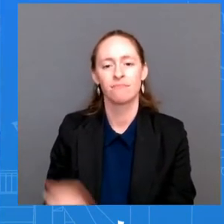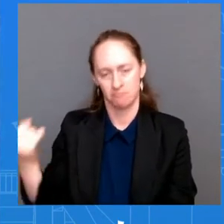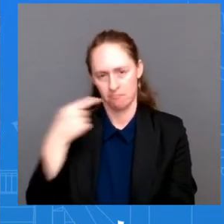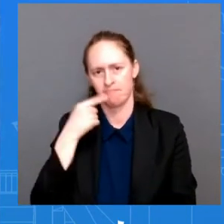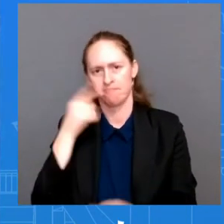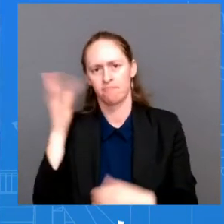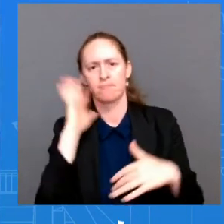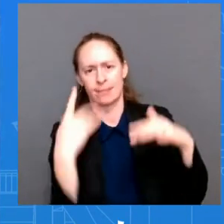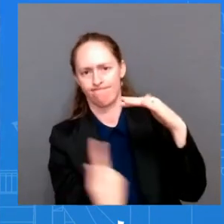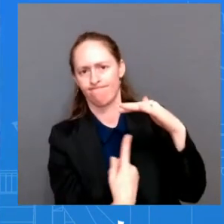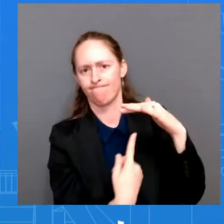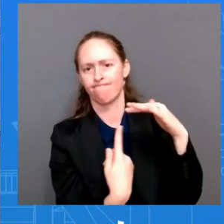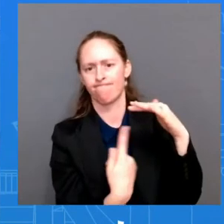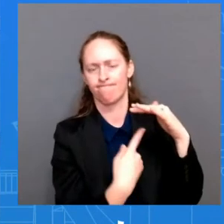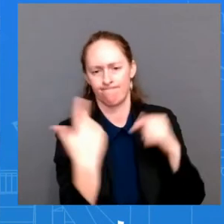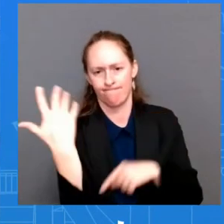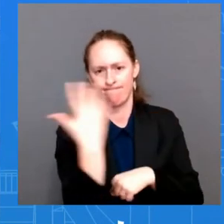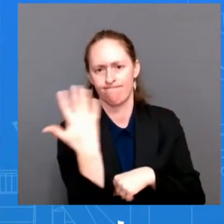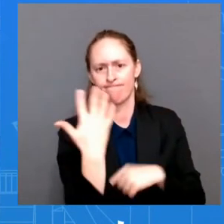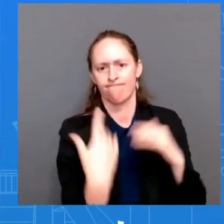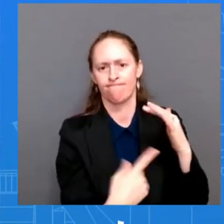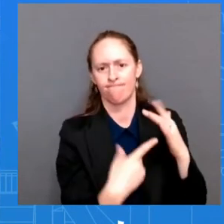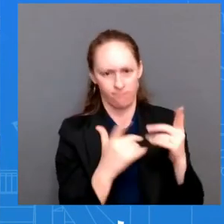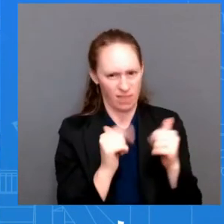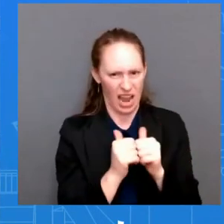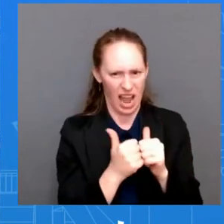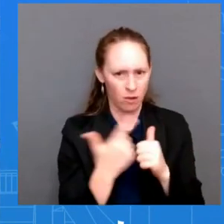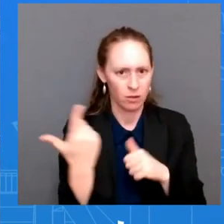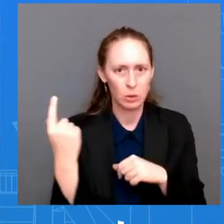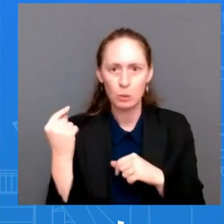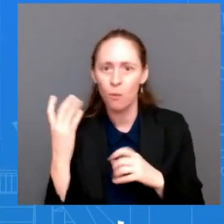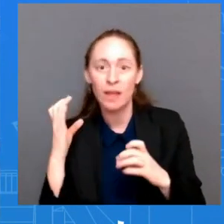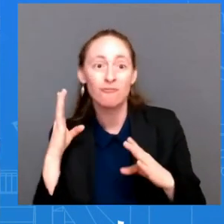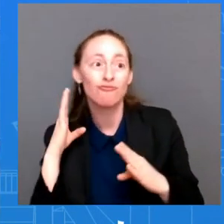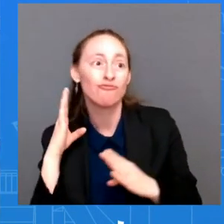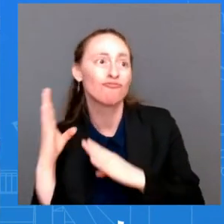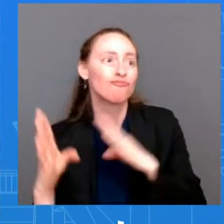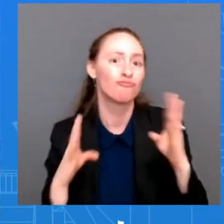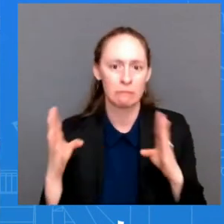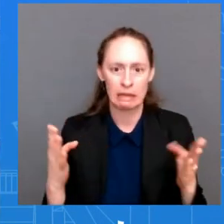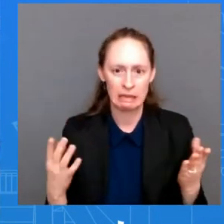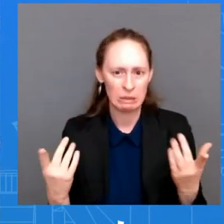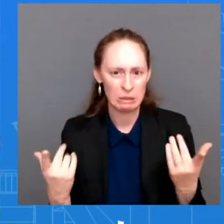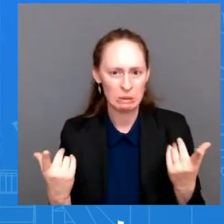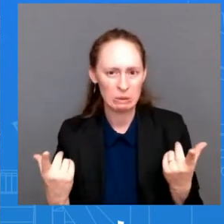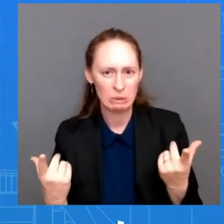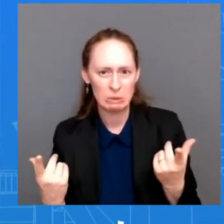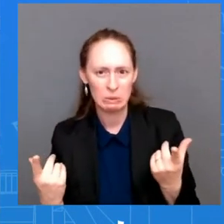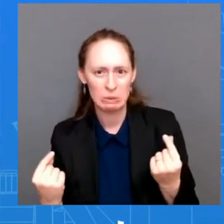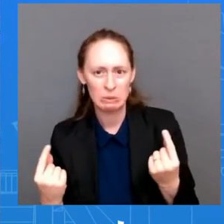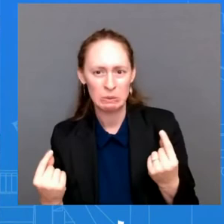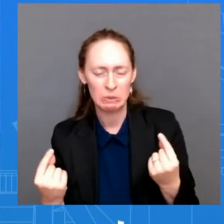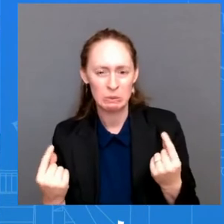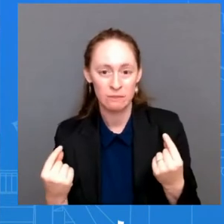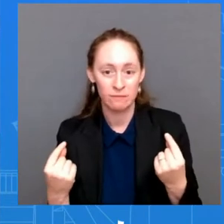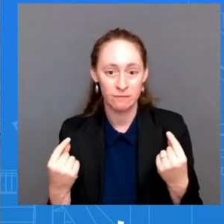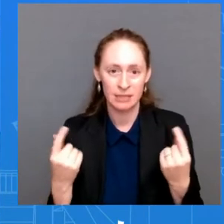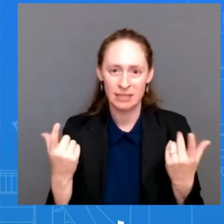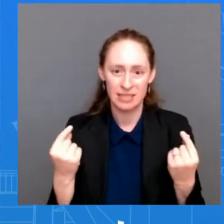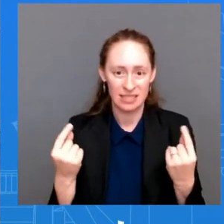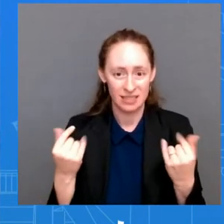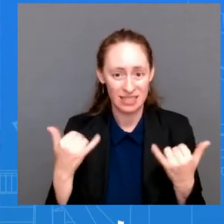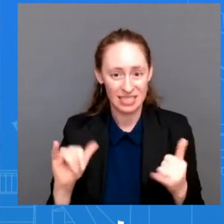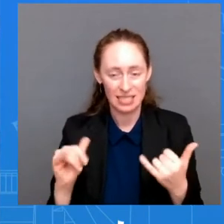to potential travel i know that um even if you test negative there are cdc guidelines that discourage you from